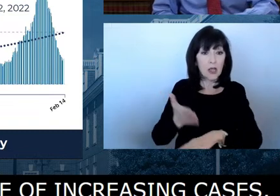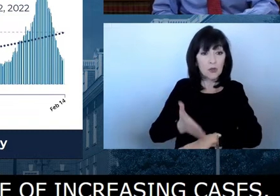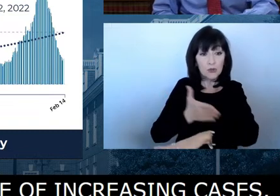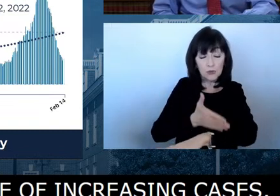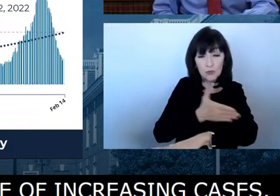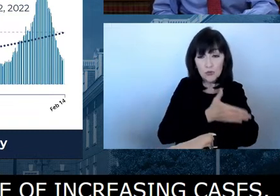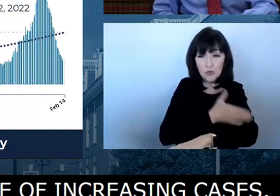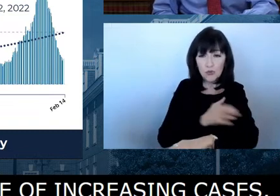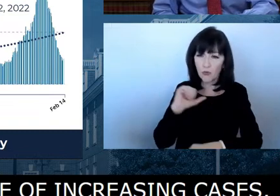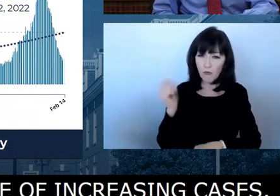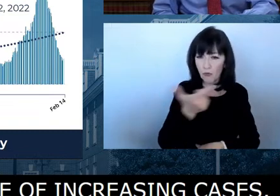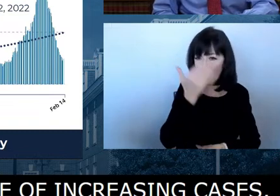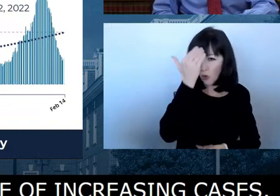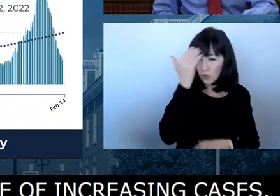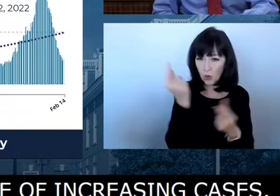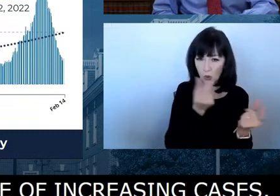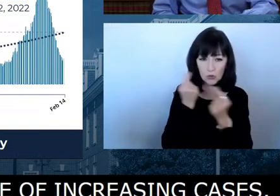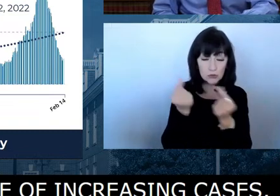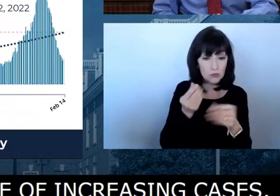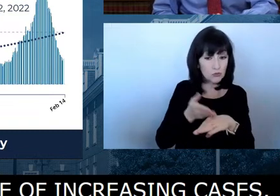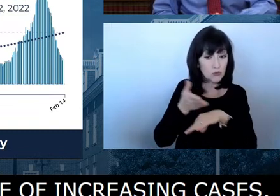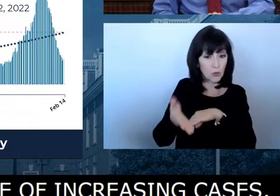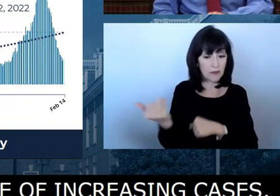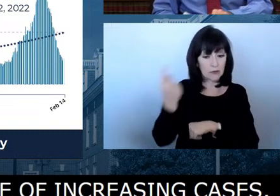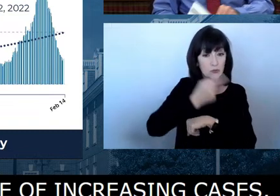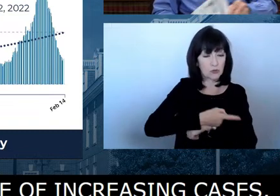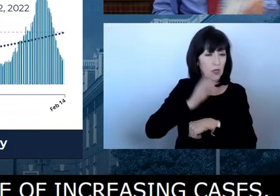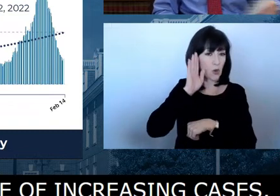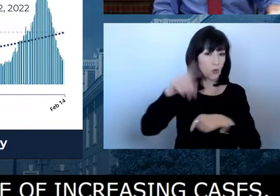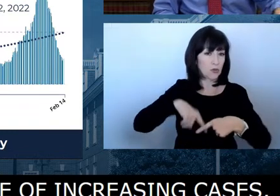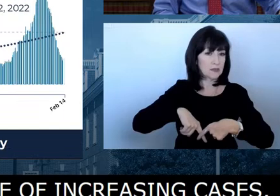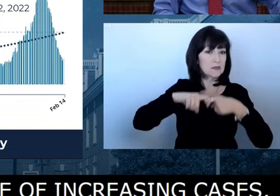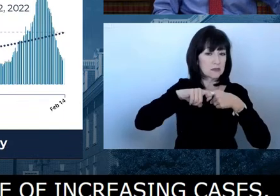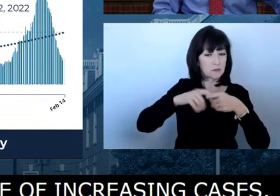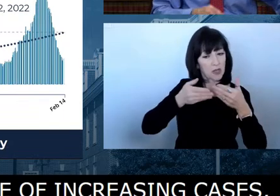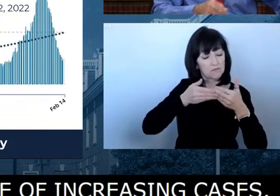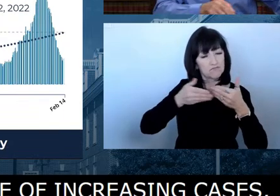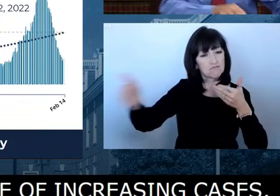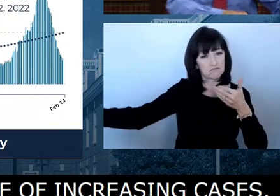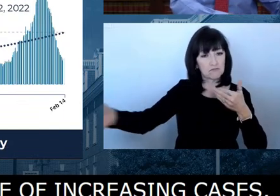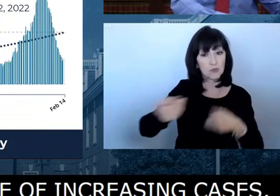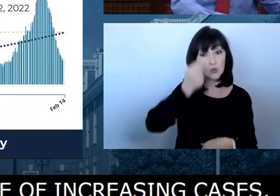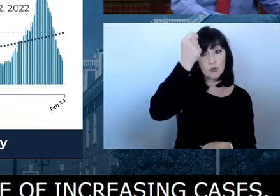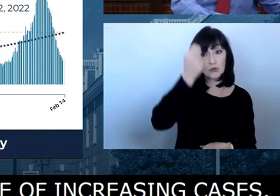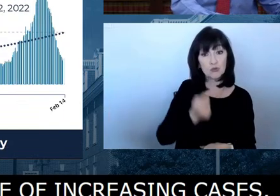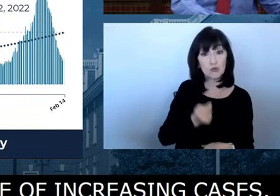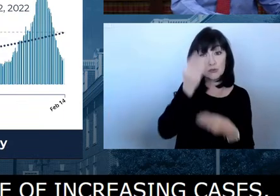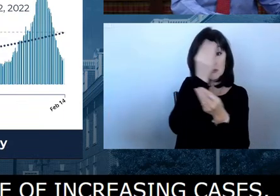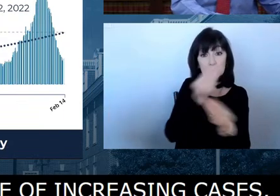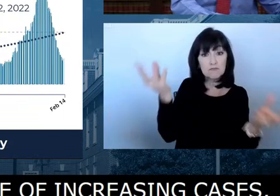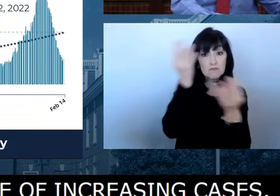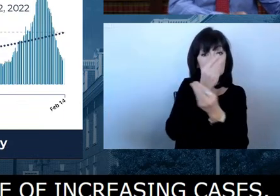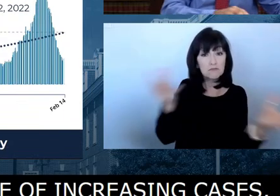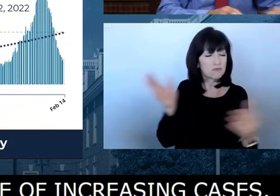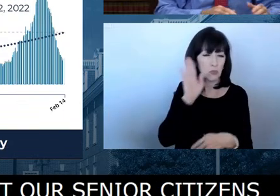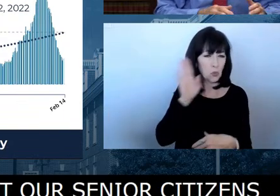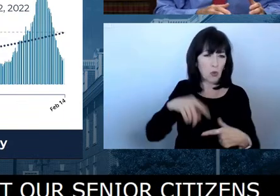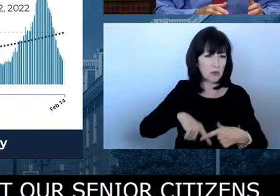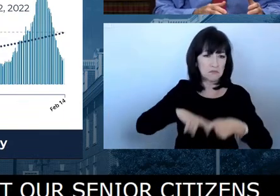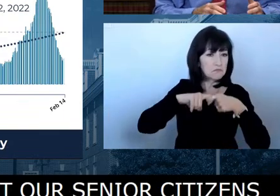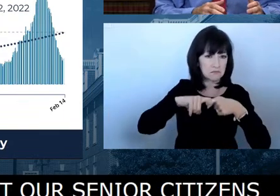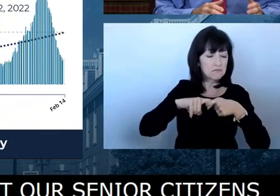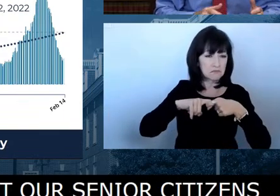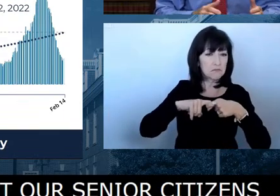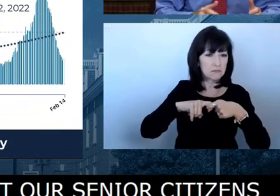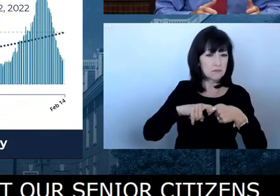another. And so after today's press conference, we'll suspend them for the time being and really hunker down and focusing on